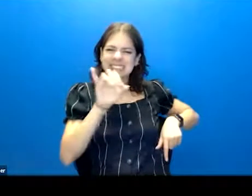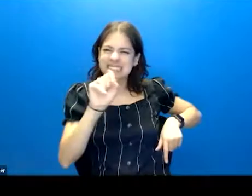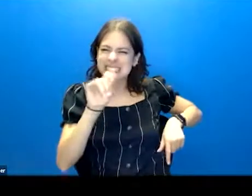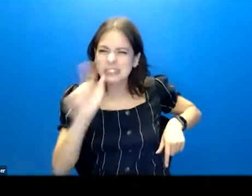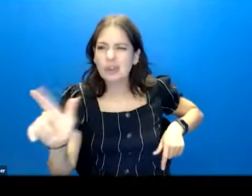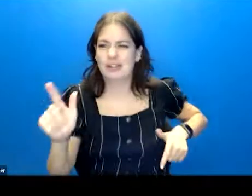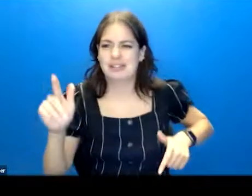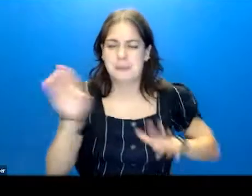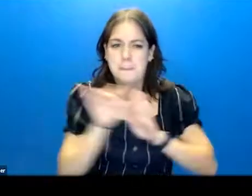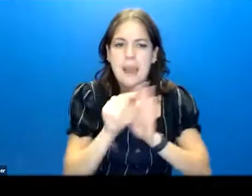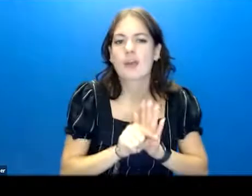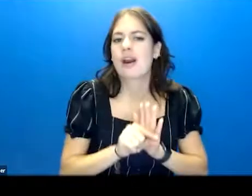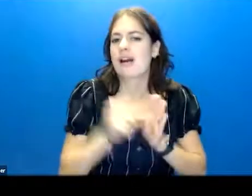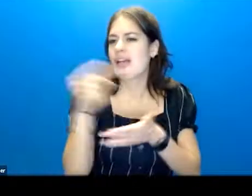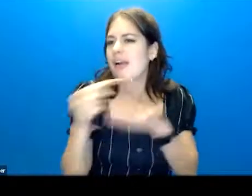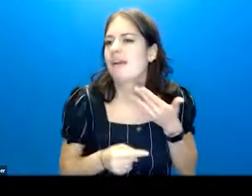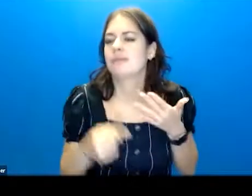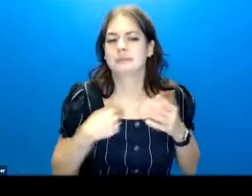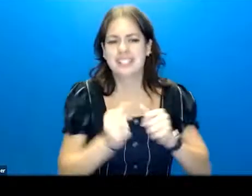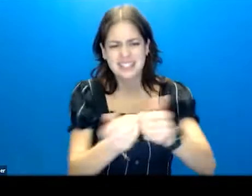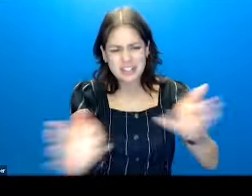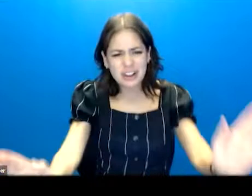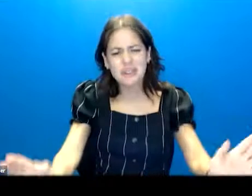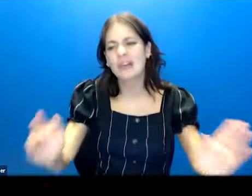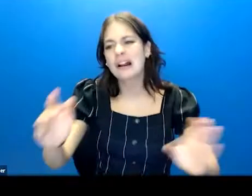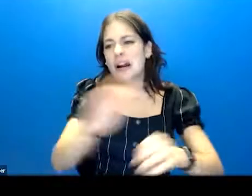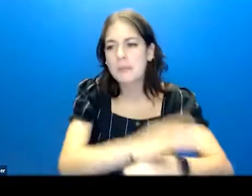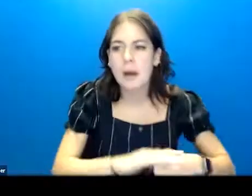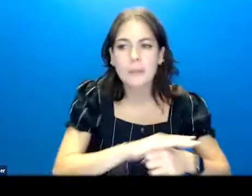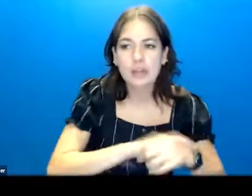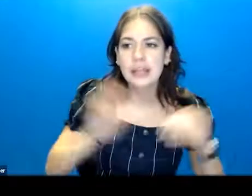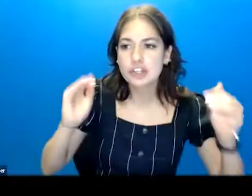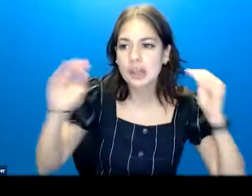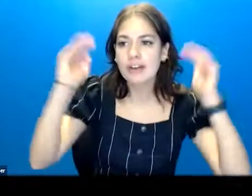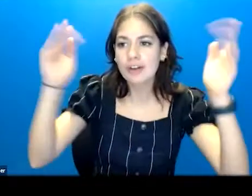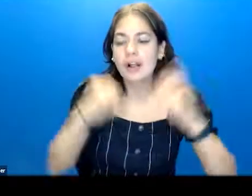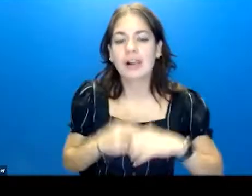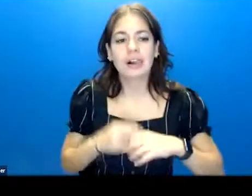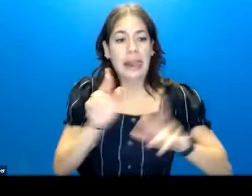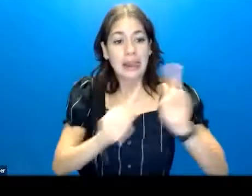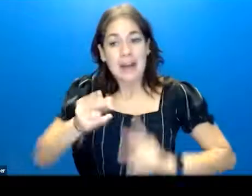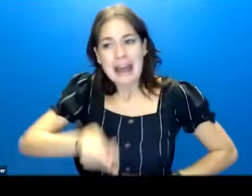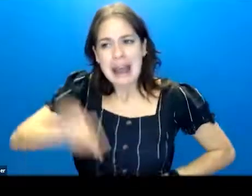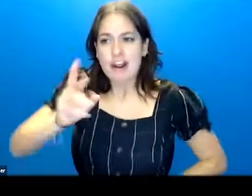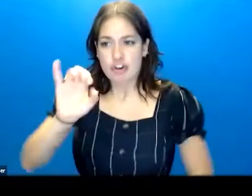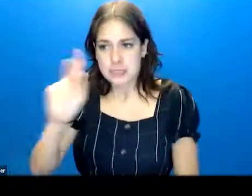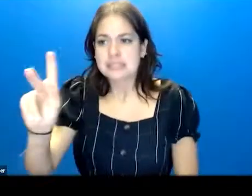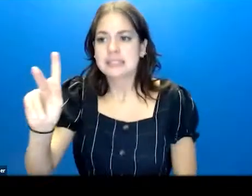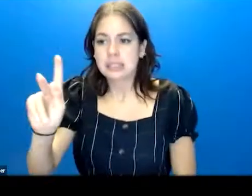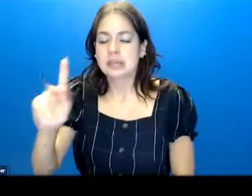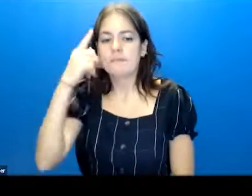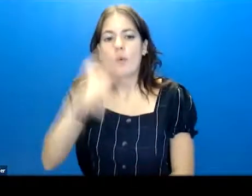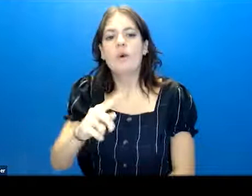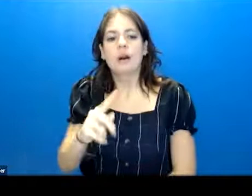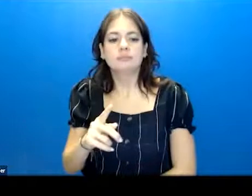things. That just in general, at a population level, put folks at higher risk for